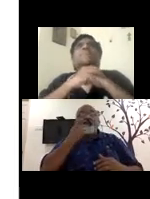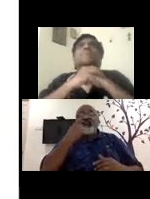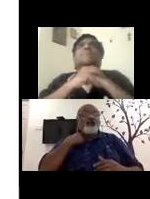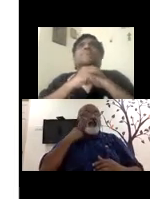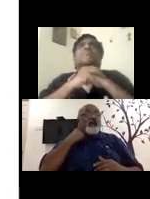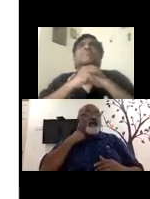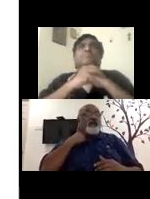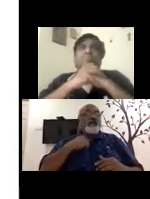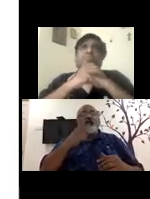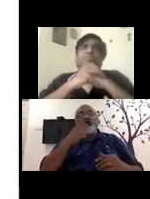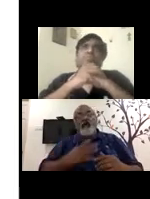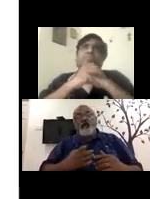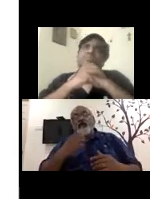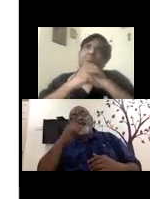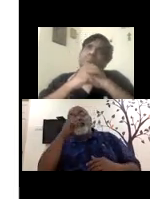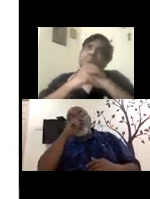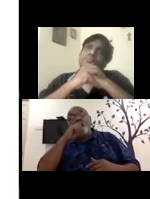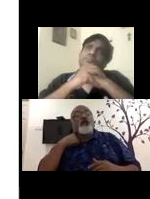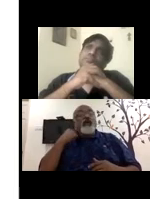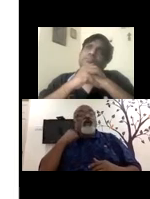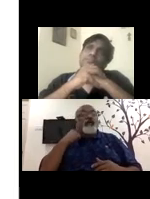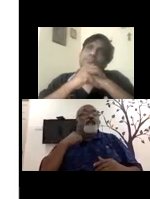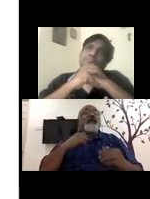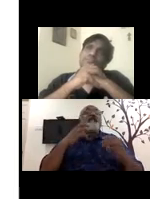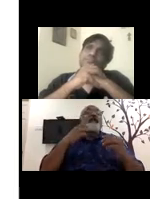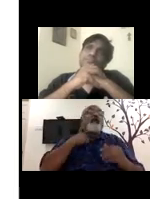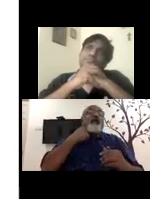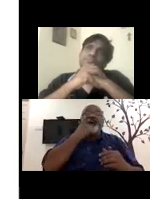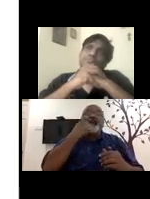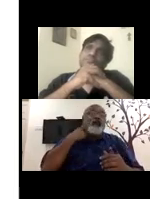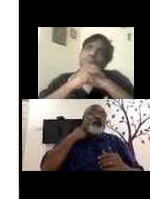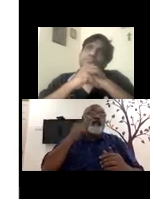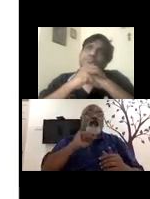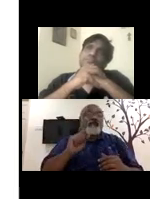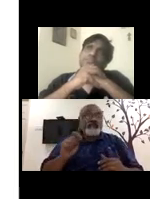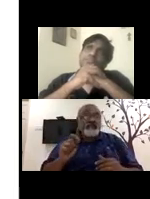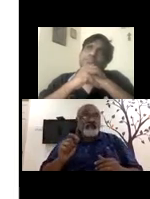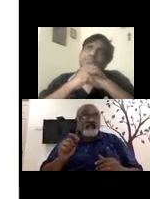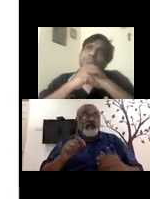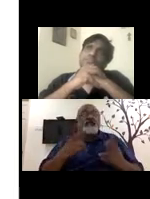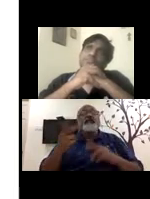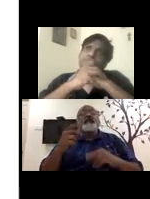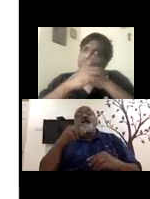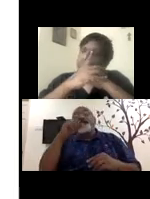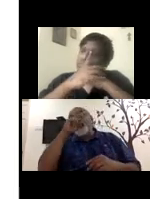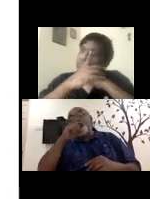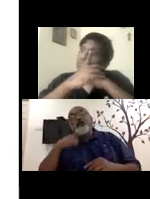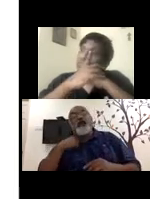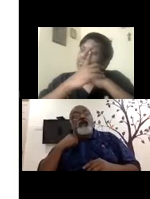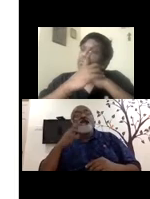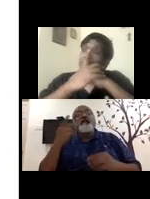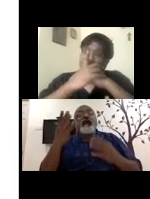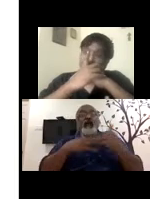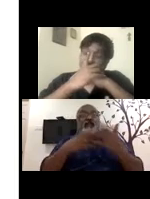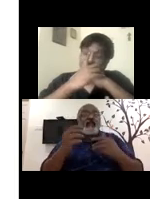ceiling also where it is not their fault that they have not been provided with those skills, uh,